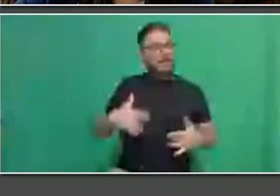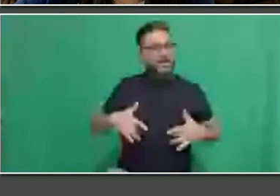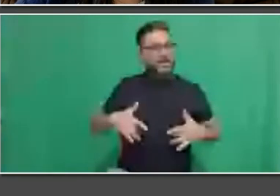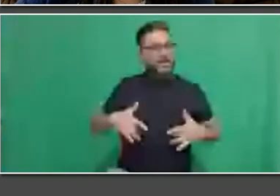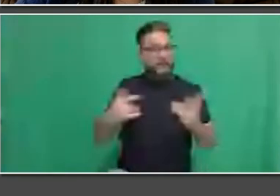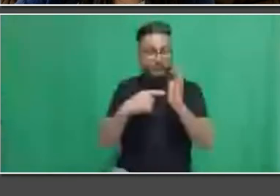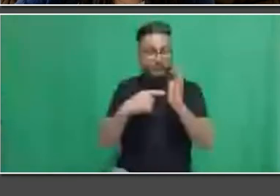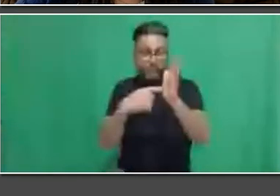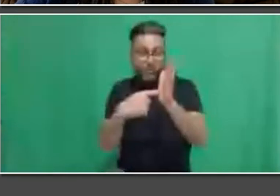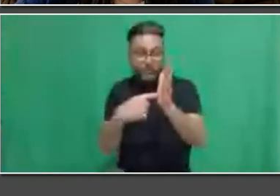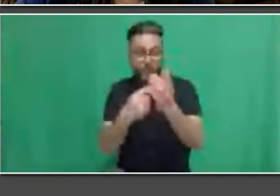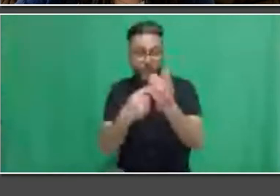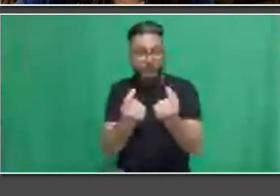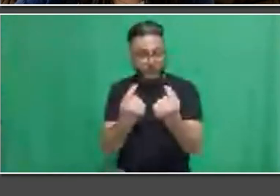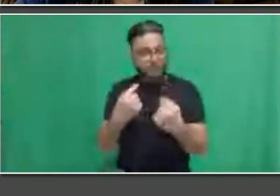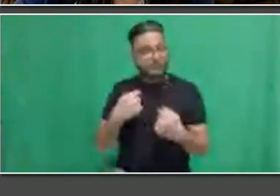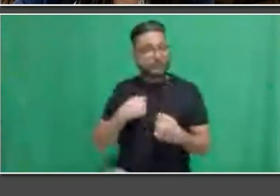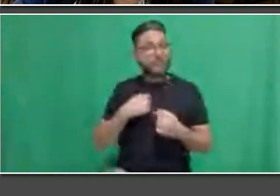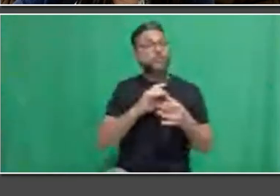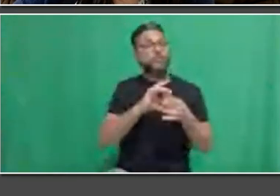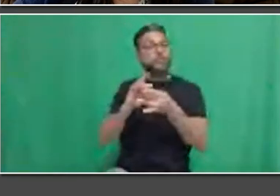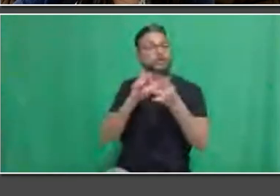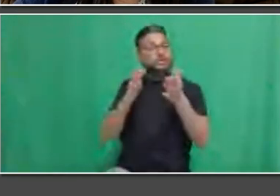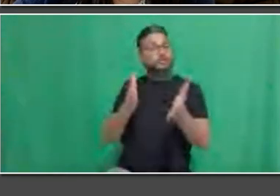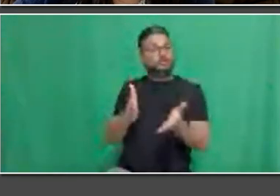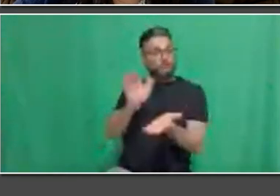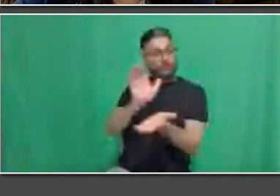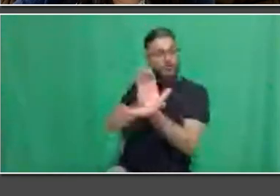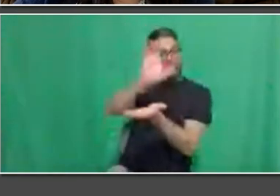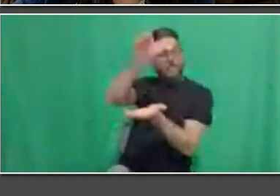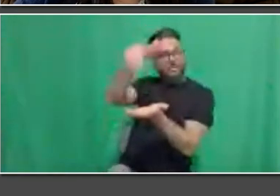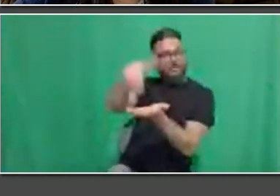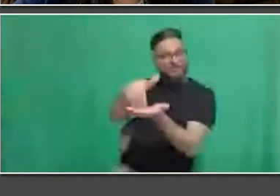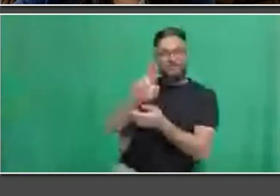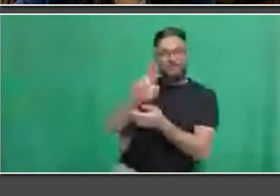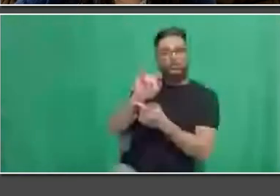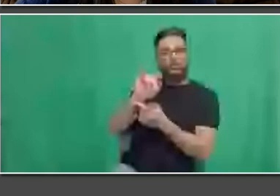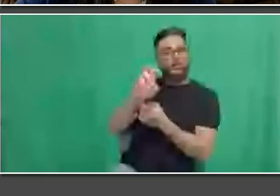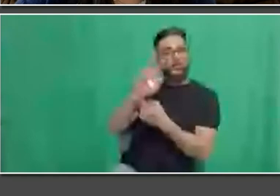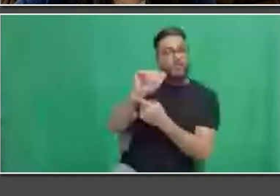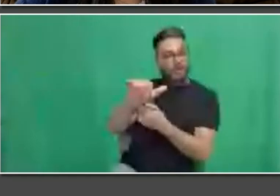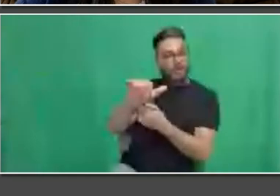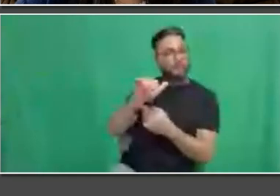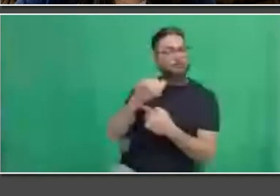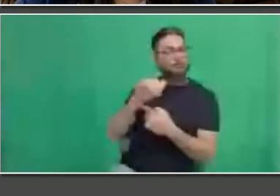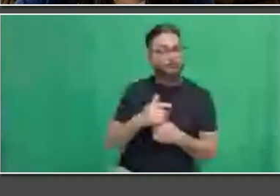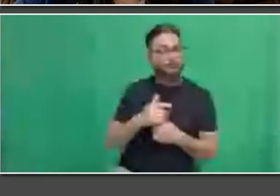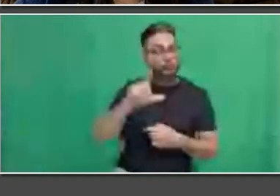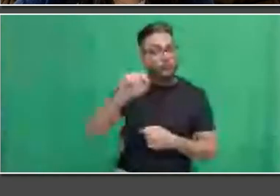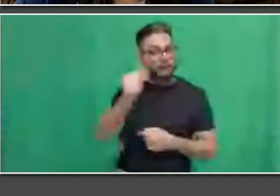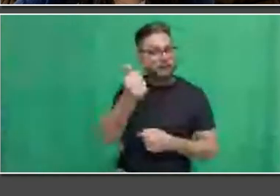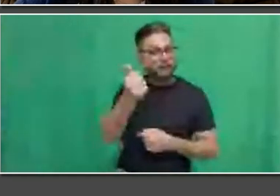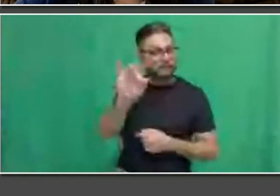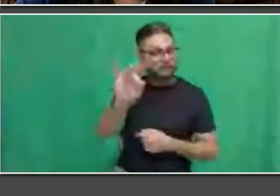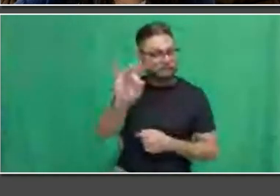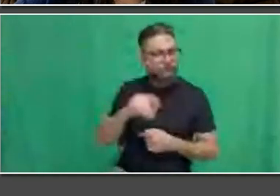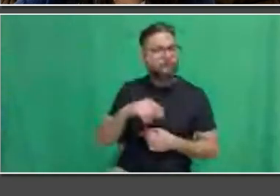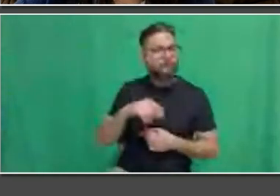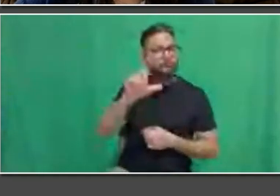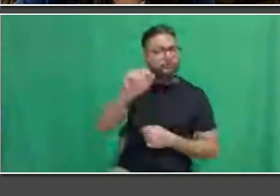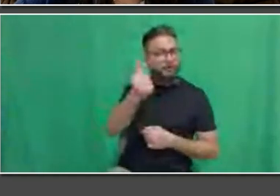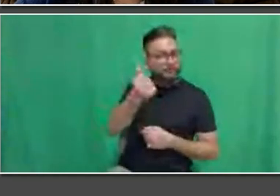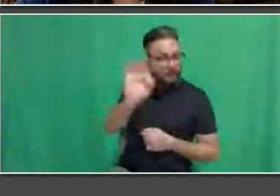2018 and 2019, where through our efforts, we were able to raise more than $50,000